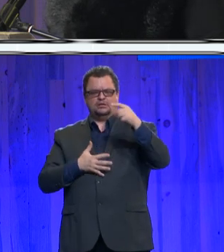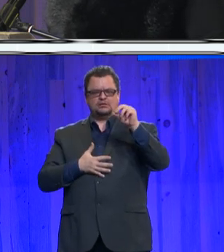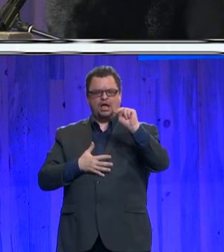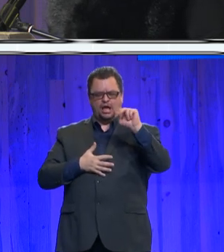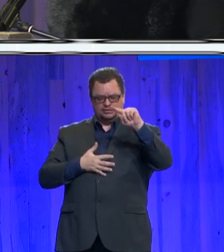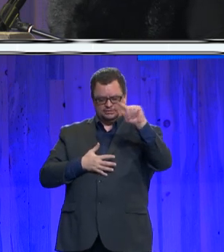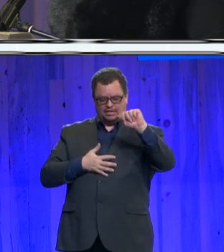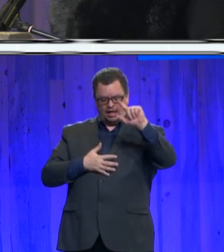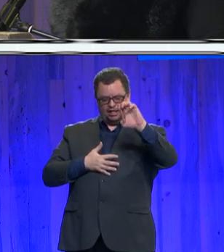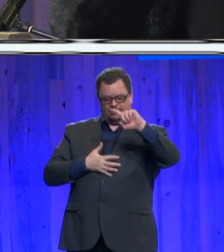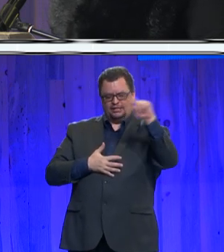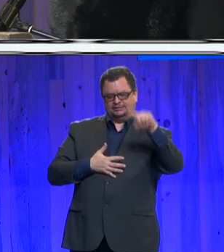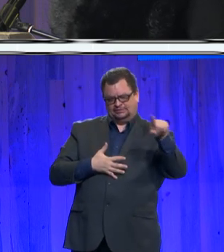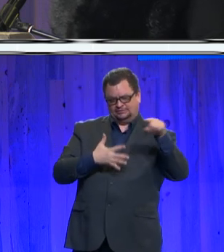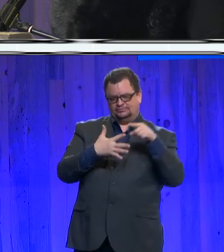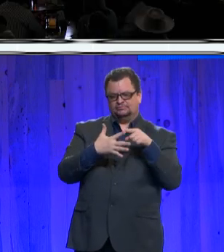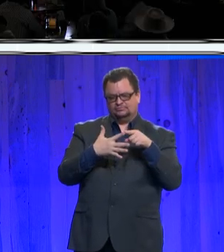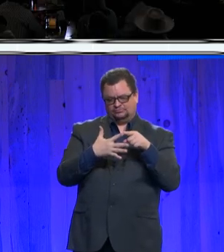Sheriff Bill Elder,